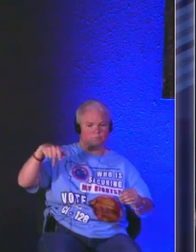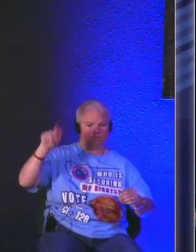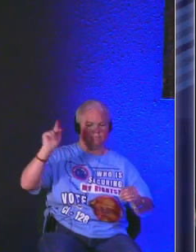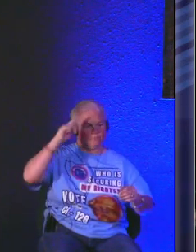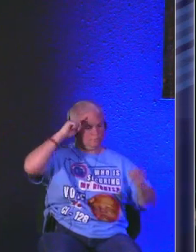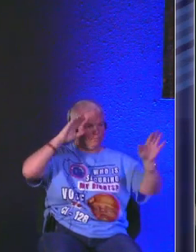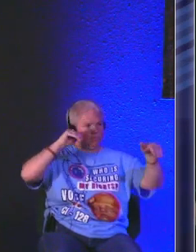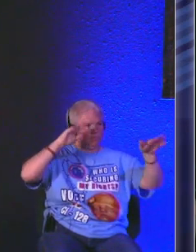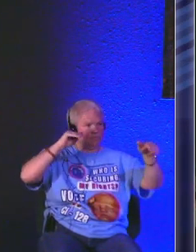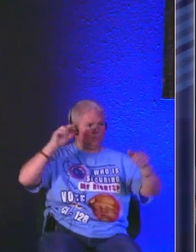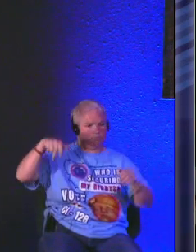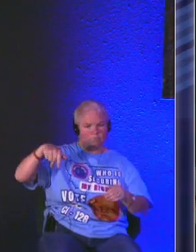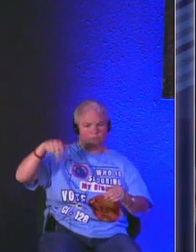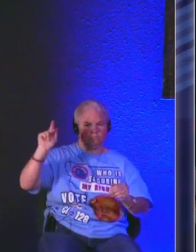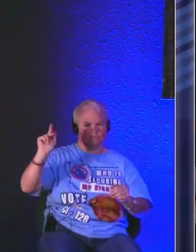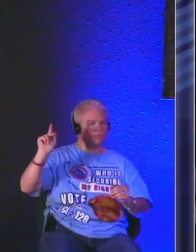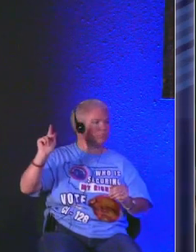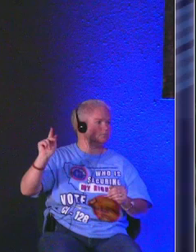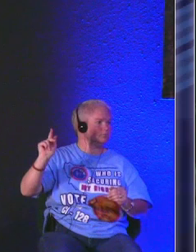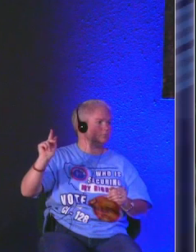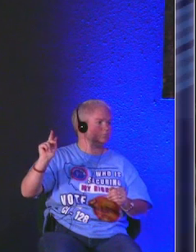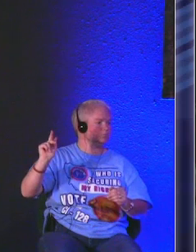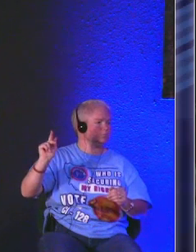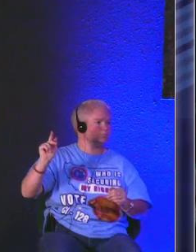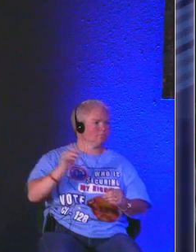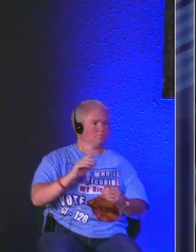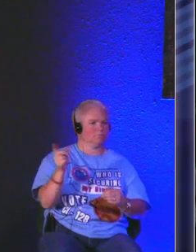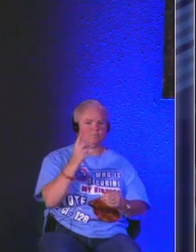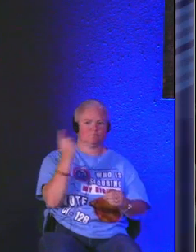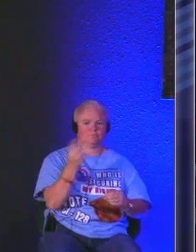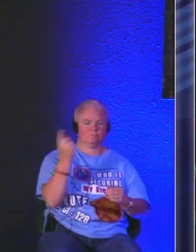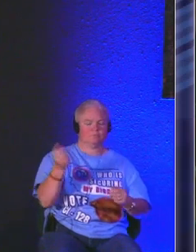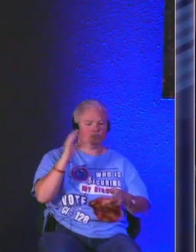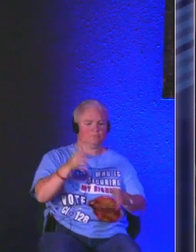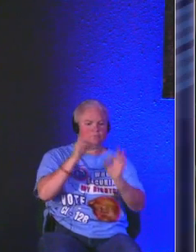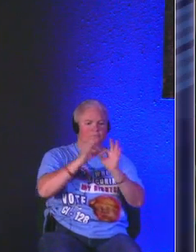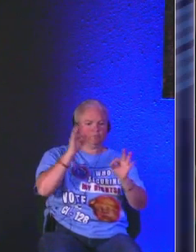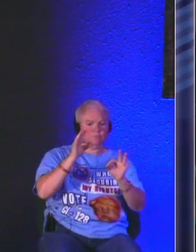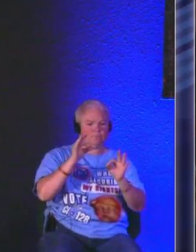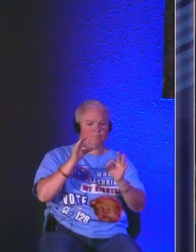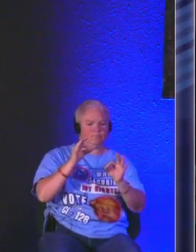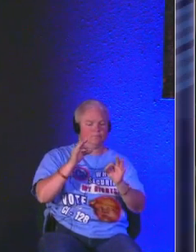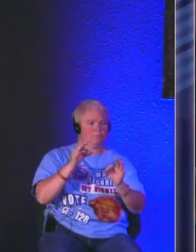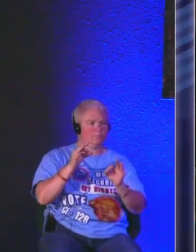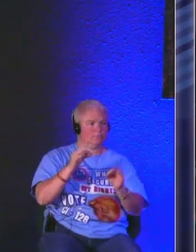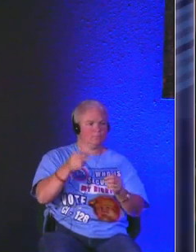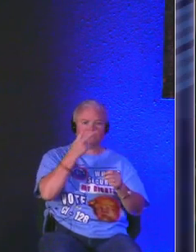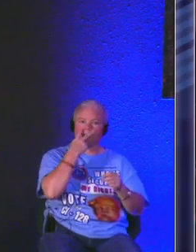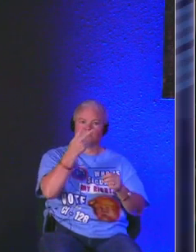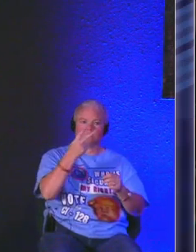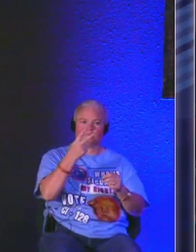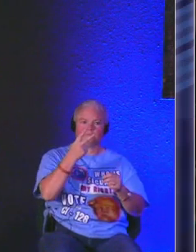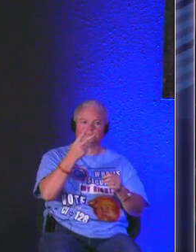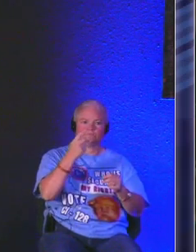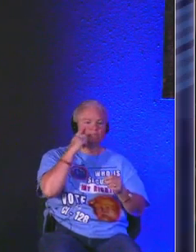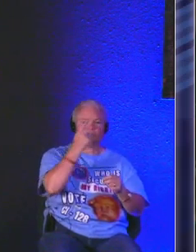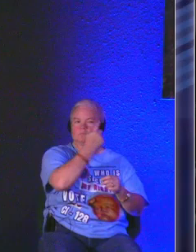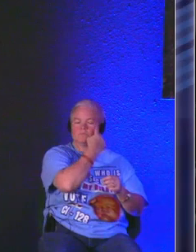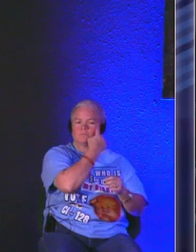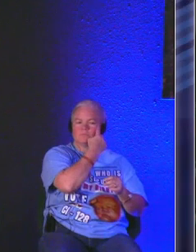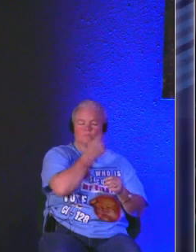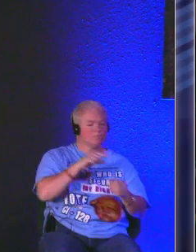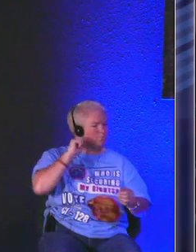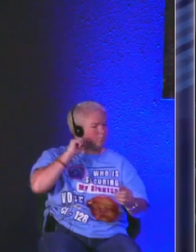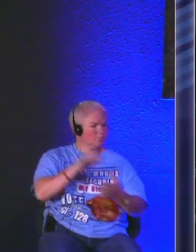a PK it's it's not easy to always have to be perfect in everybody else's eyes and all those things